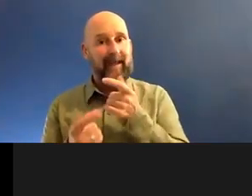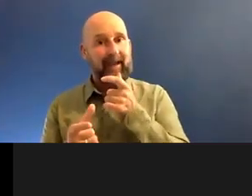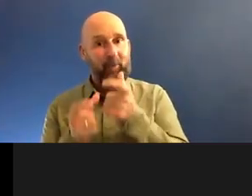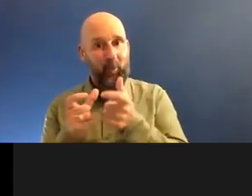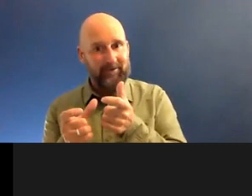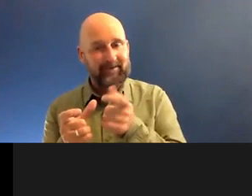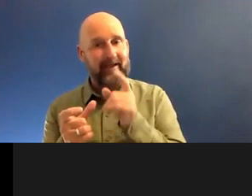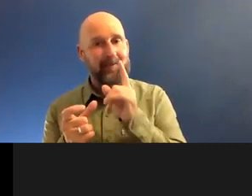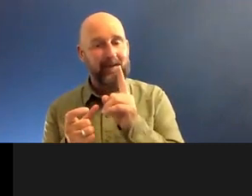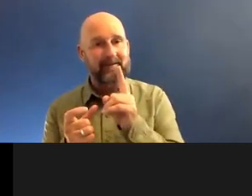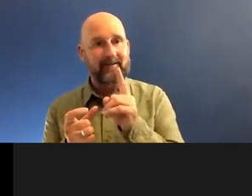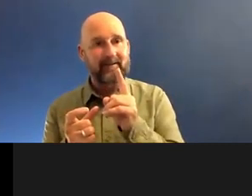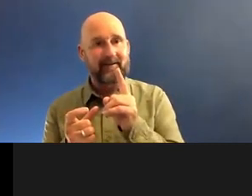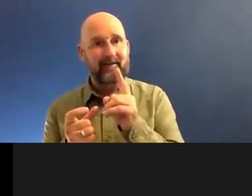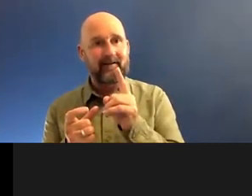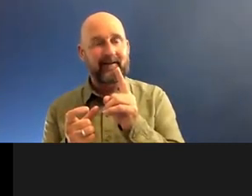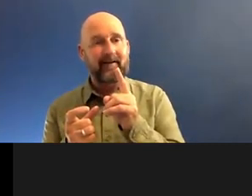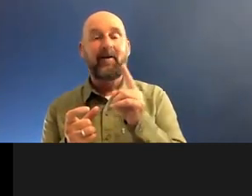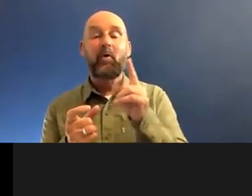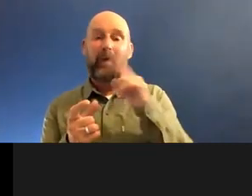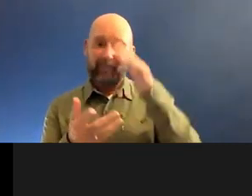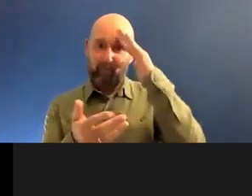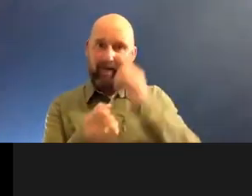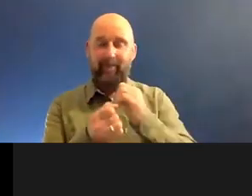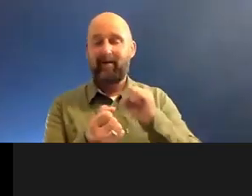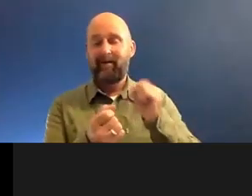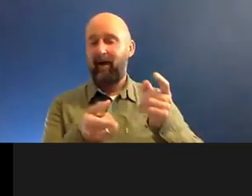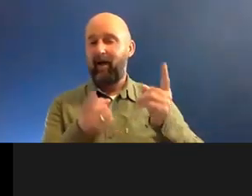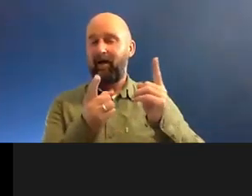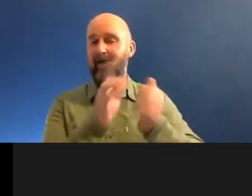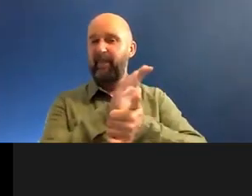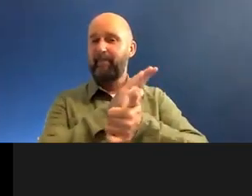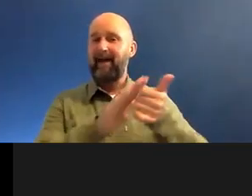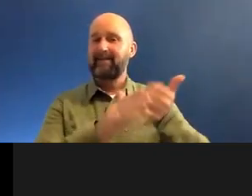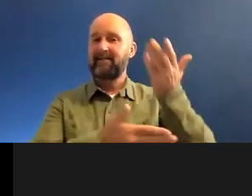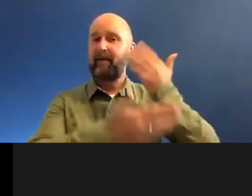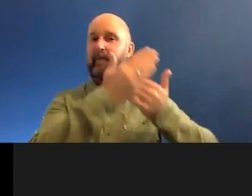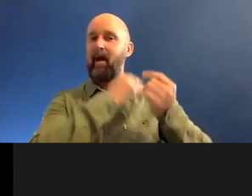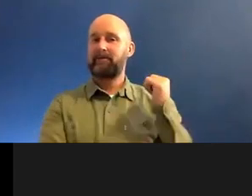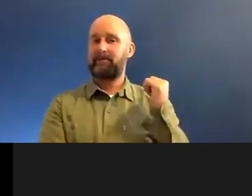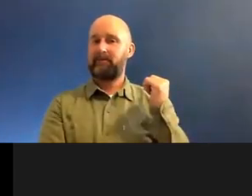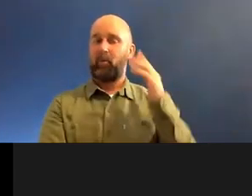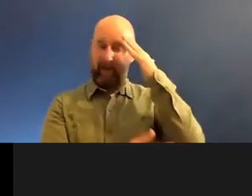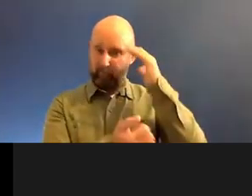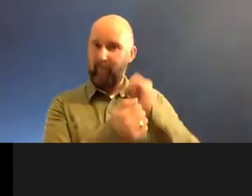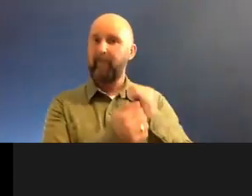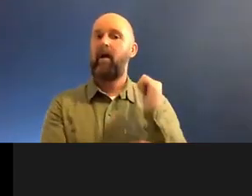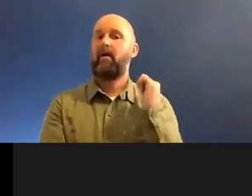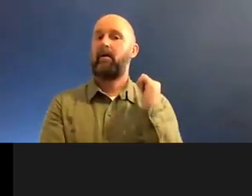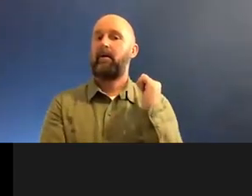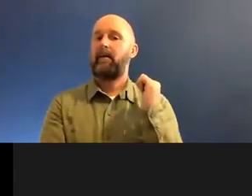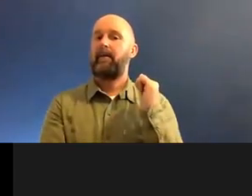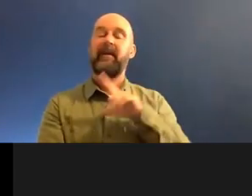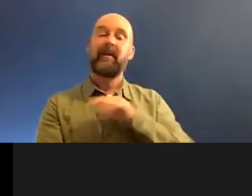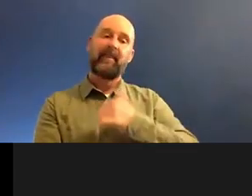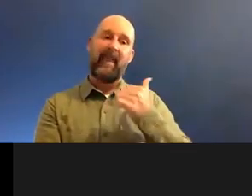at the end of the day, we cannot ignore the masters of the past because without them, we are leaderless, but essentially, we should be using them as